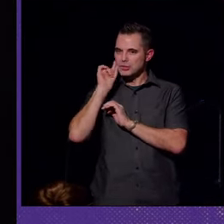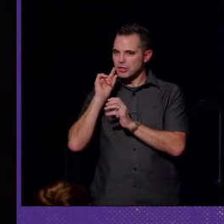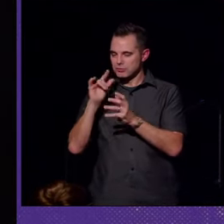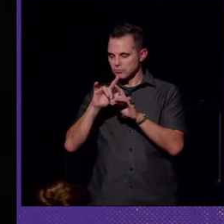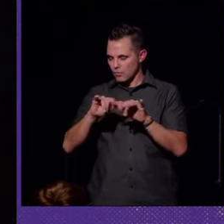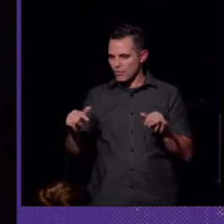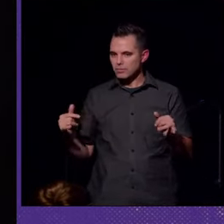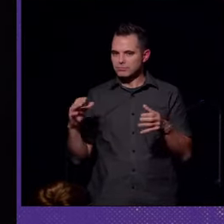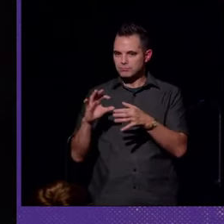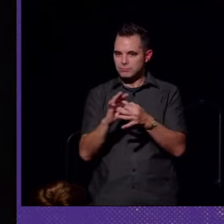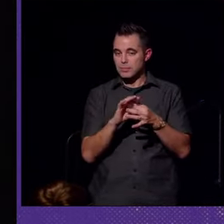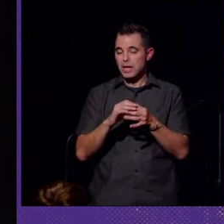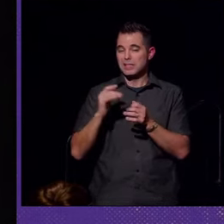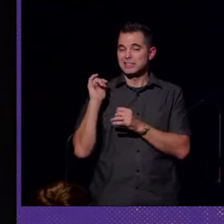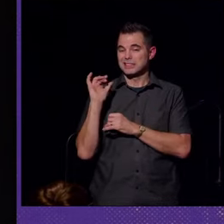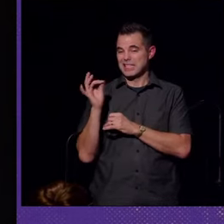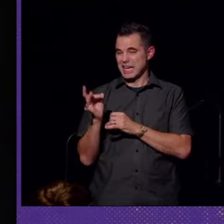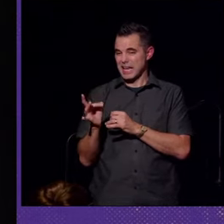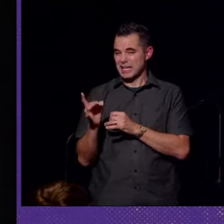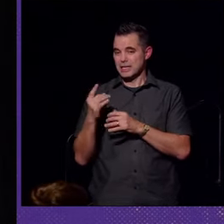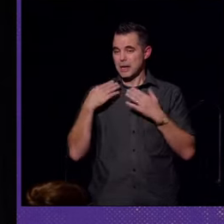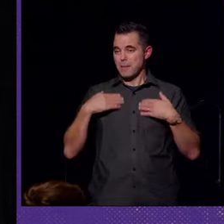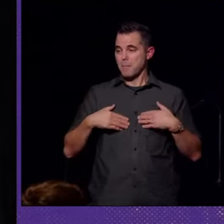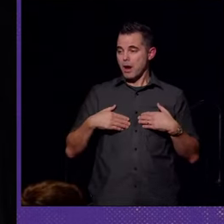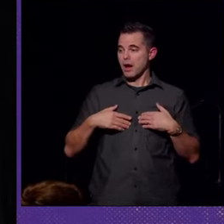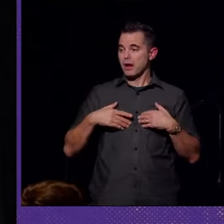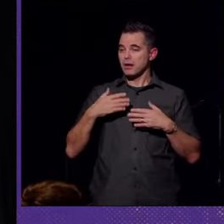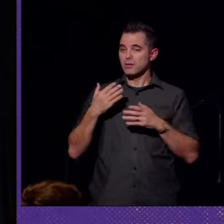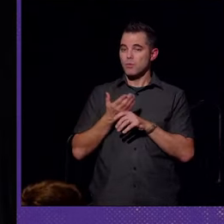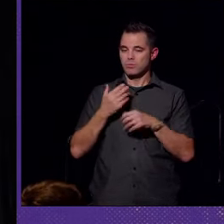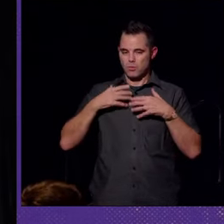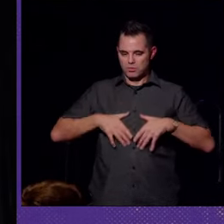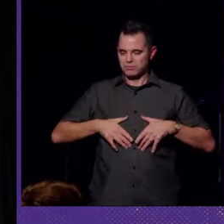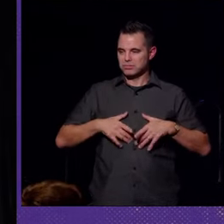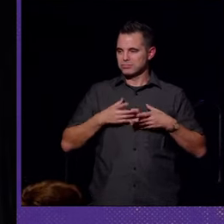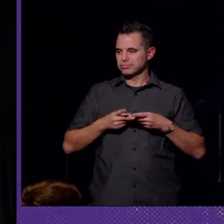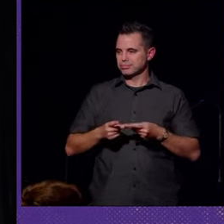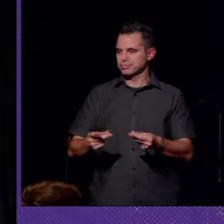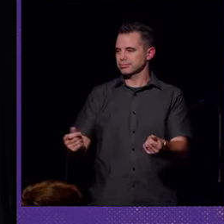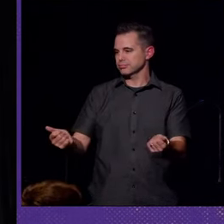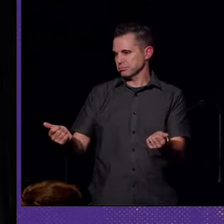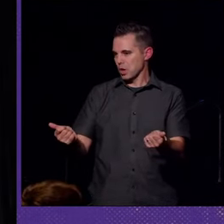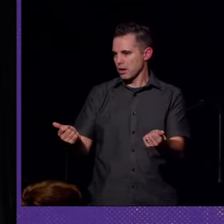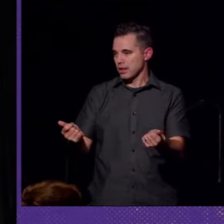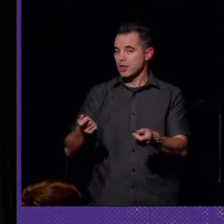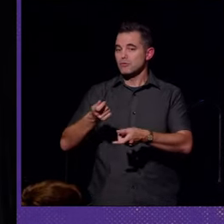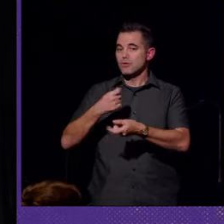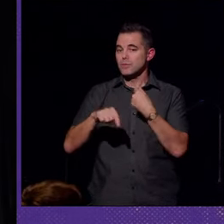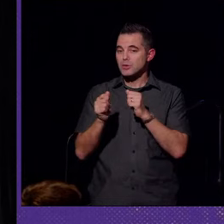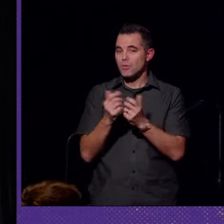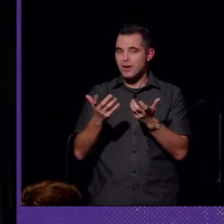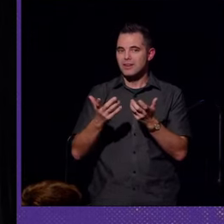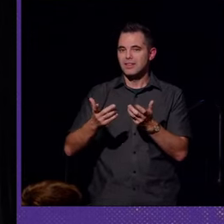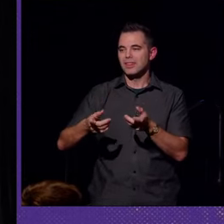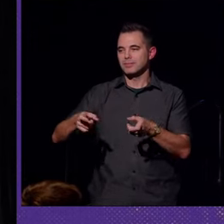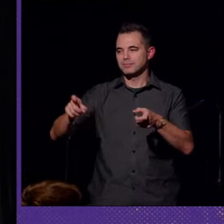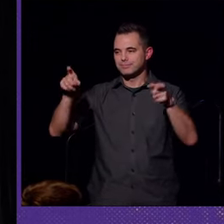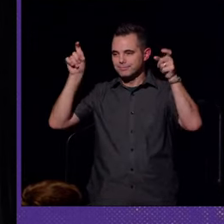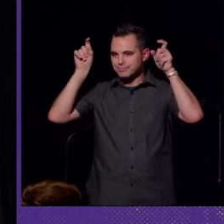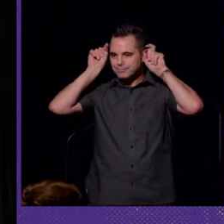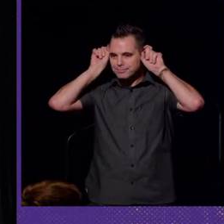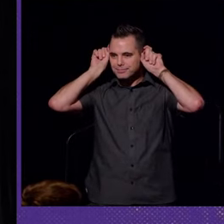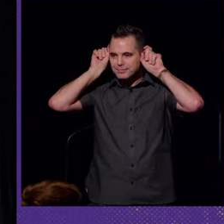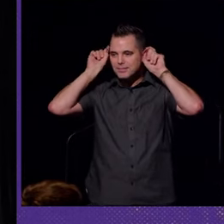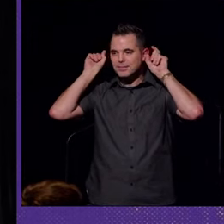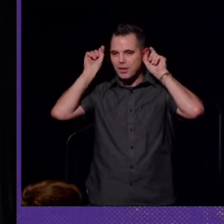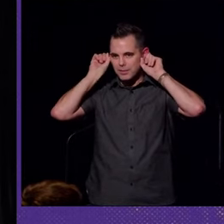But by the 1980s, body-worn hearing aids were eventually phased out and were replaced with models that were designed